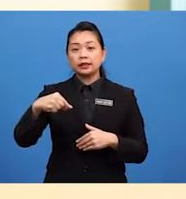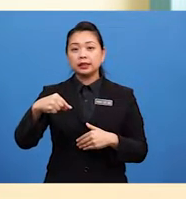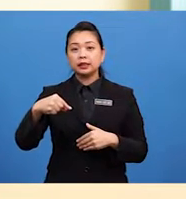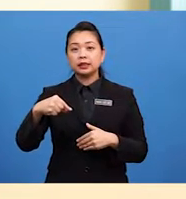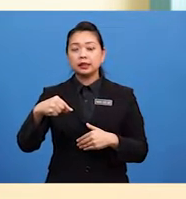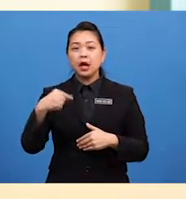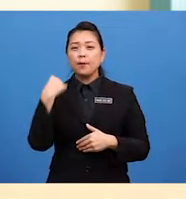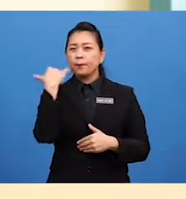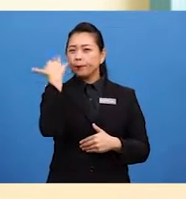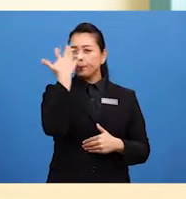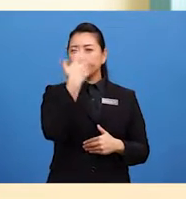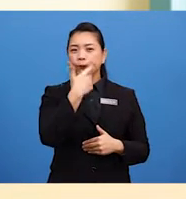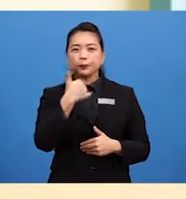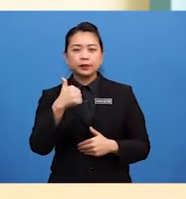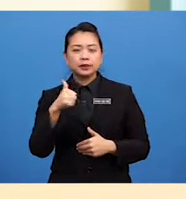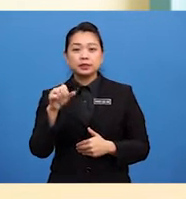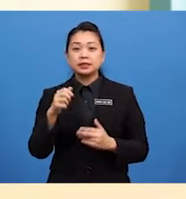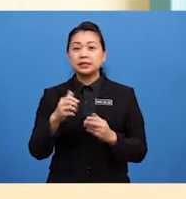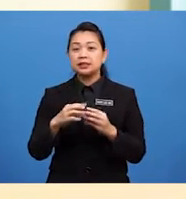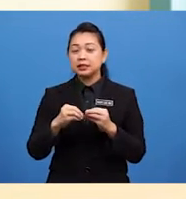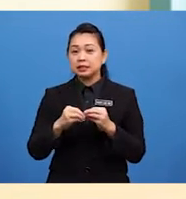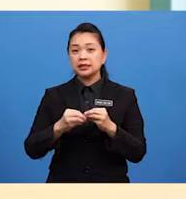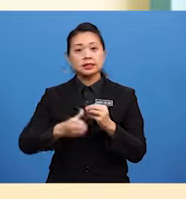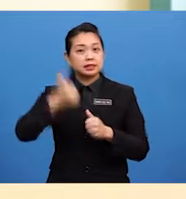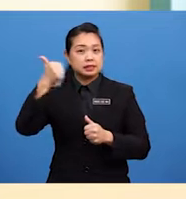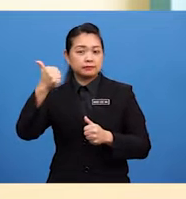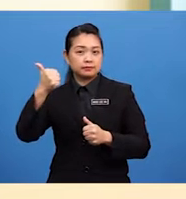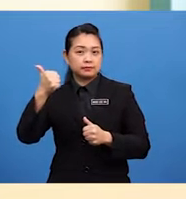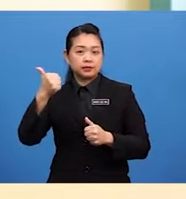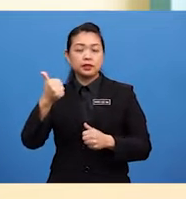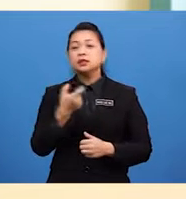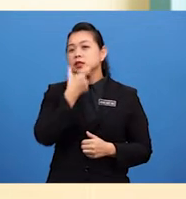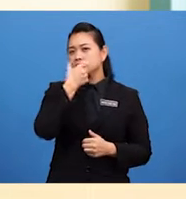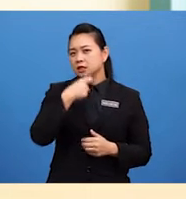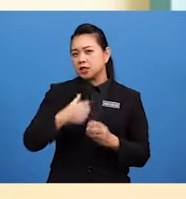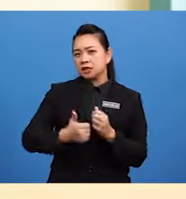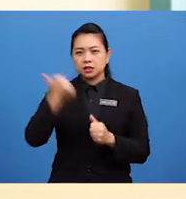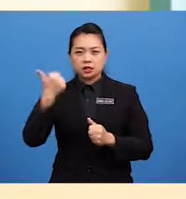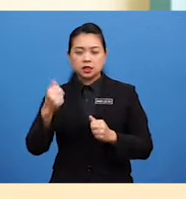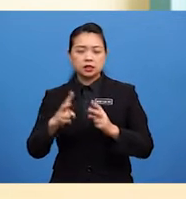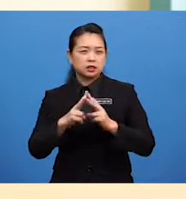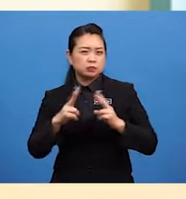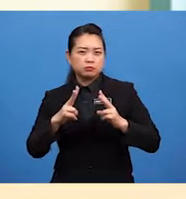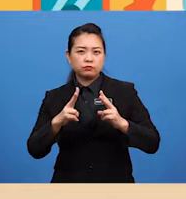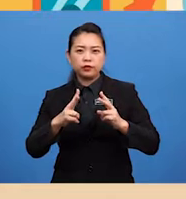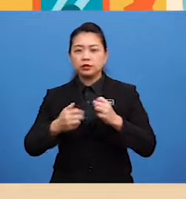Or The saddest And The most Dangerous